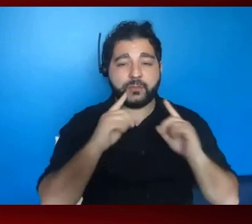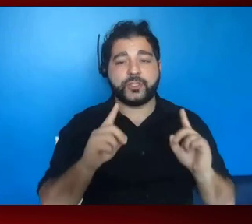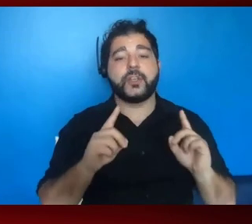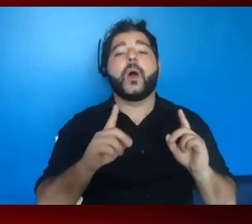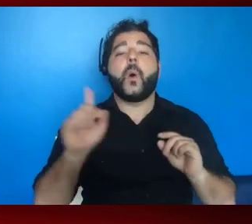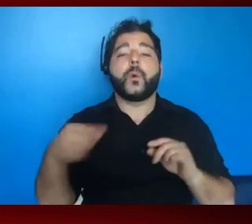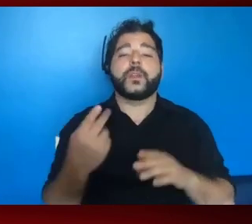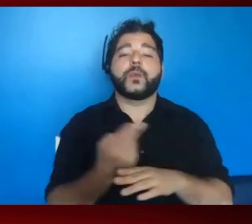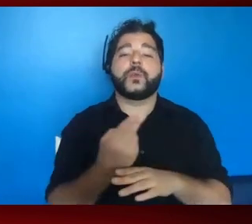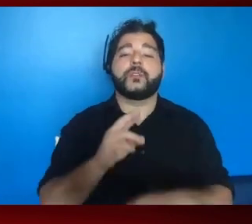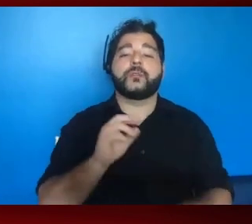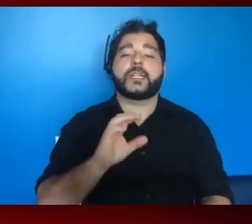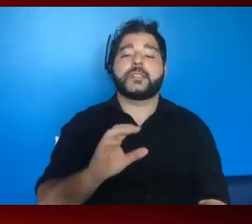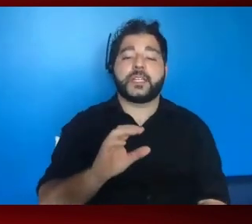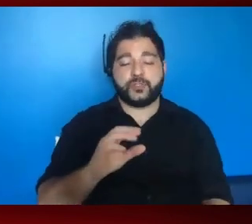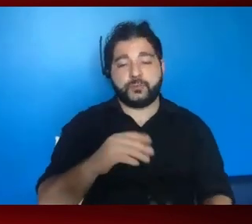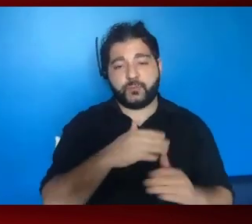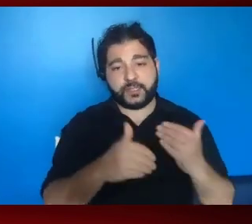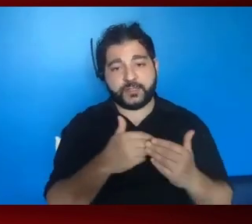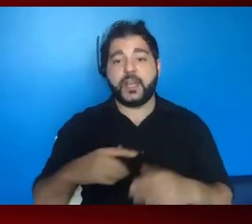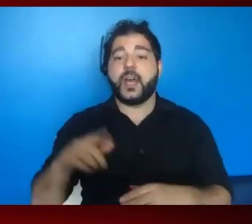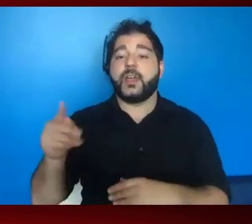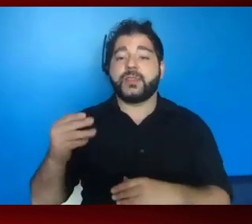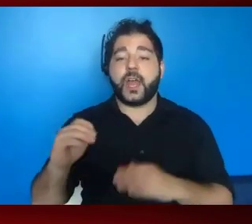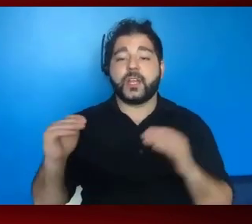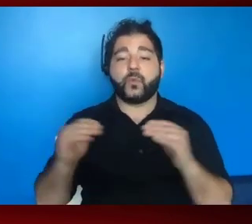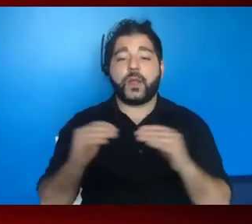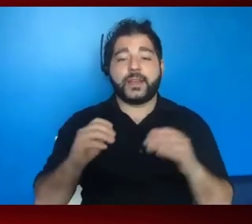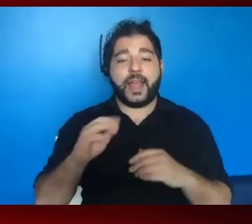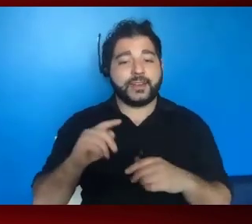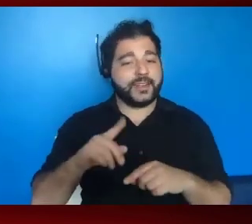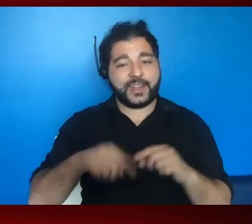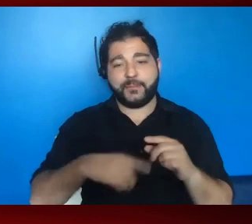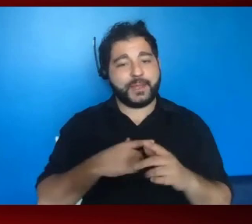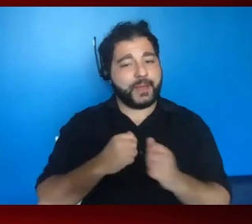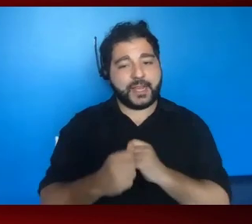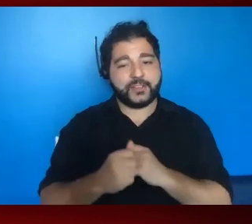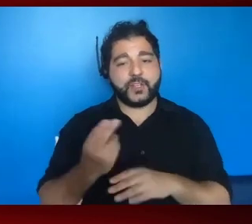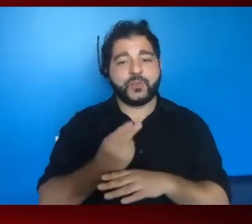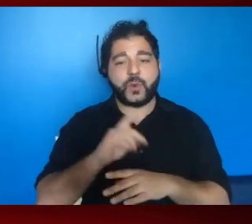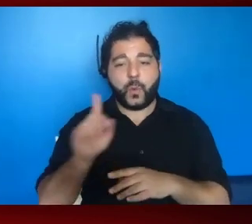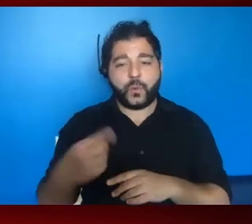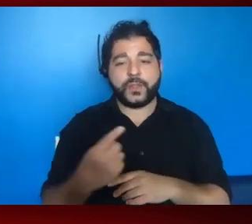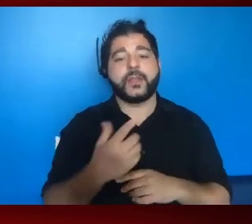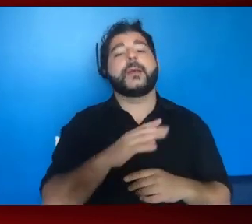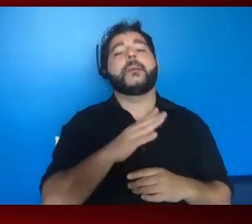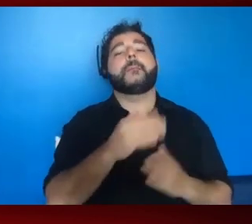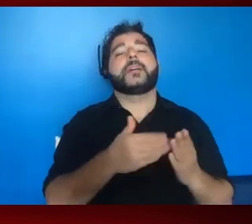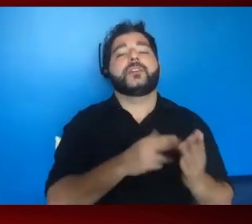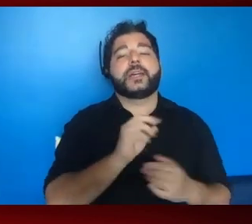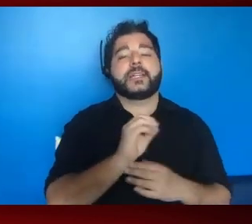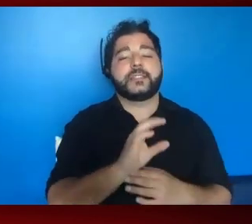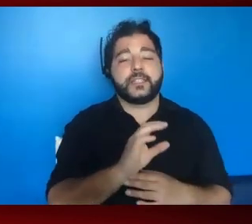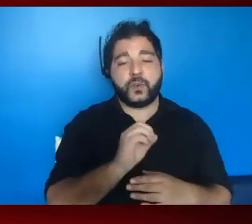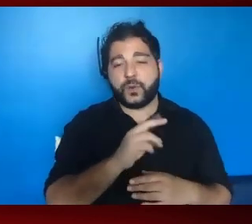process. The Equality Act, for example, probably can't be passed entirely using budget reconciliation, nor could something like an